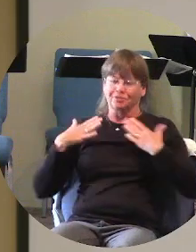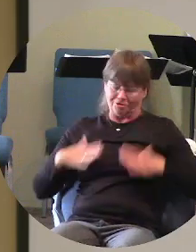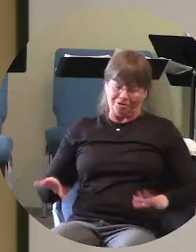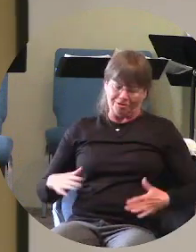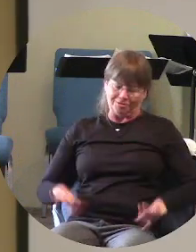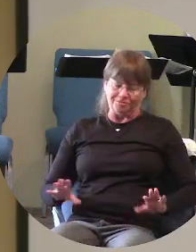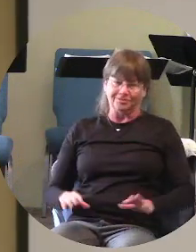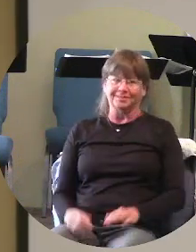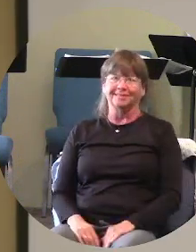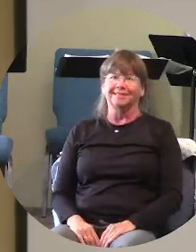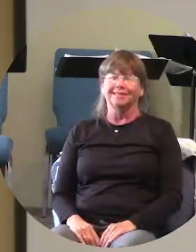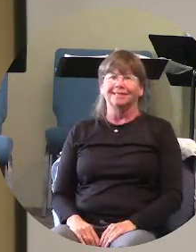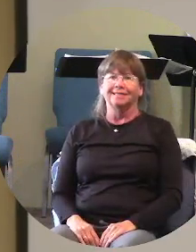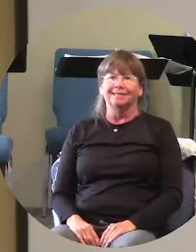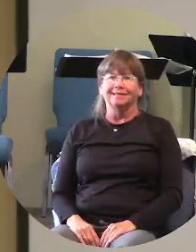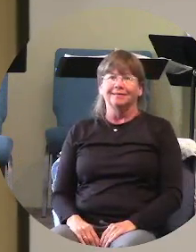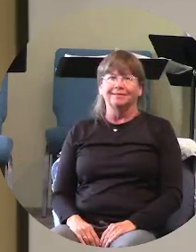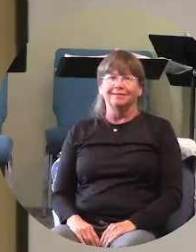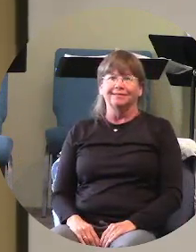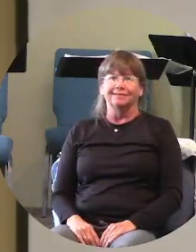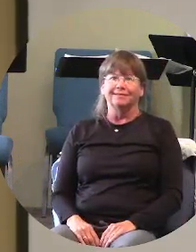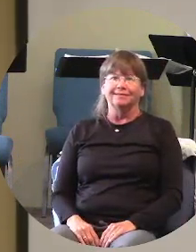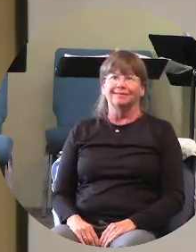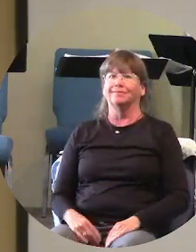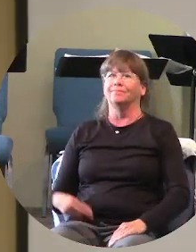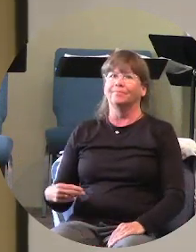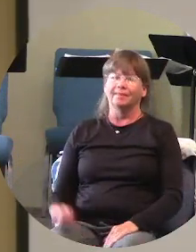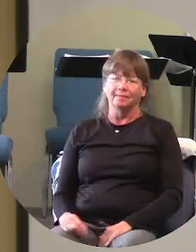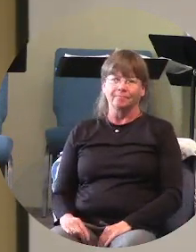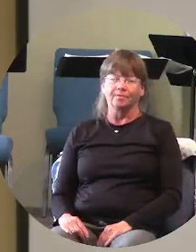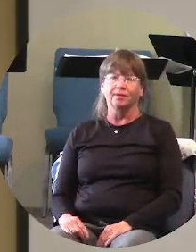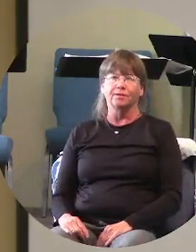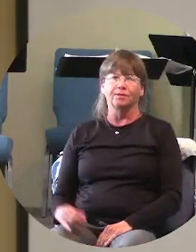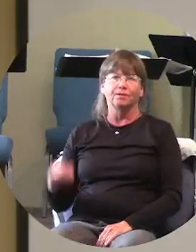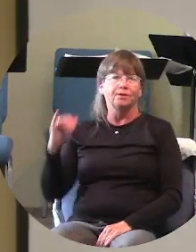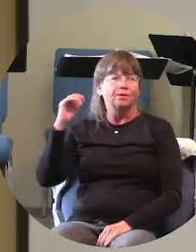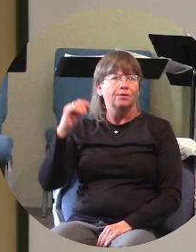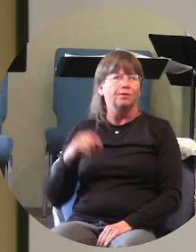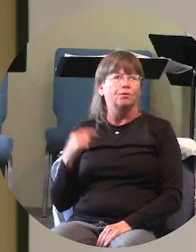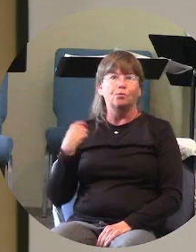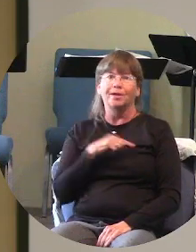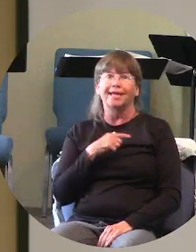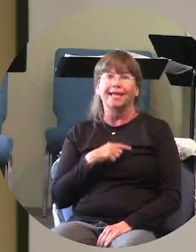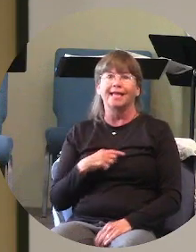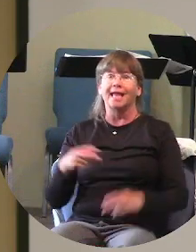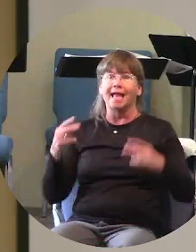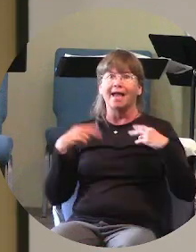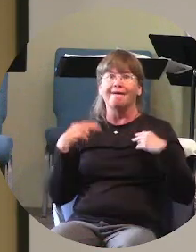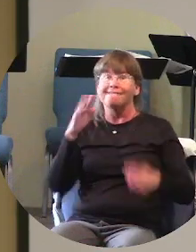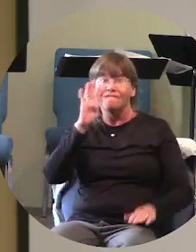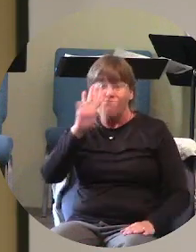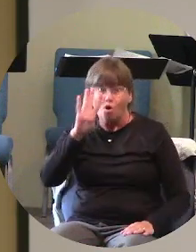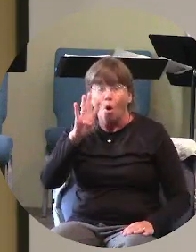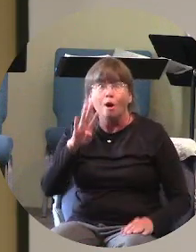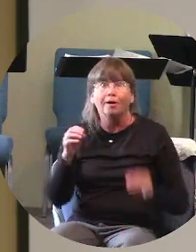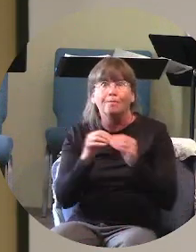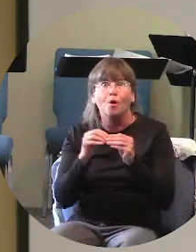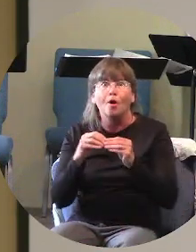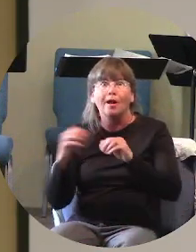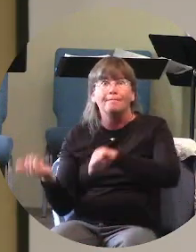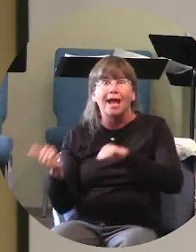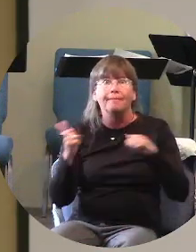uh just say harper it's just incredible just know we have four more baptisms coming up in the next couple of weeks so